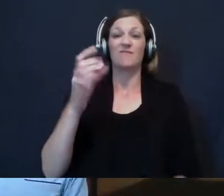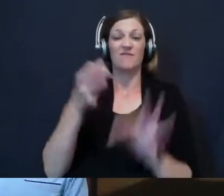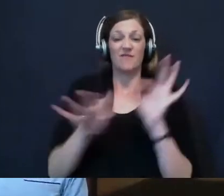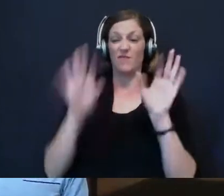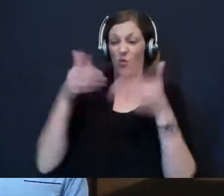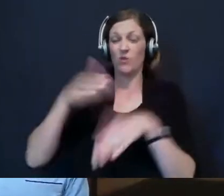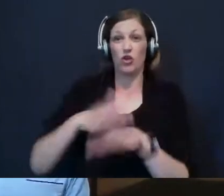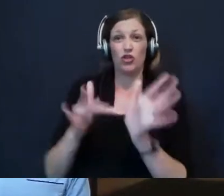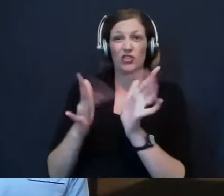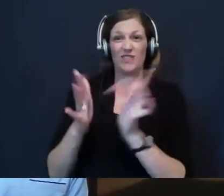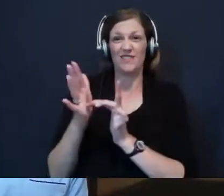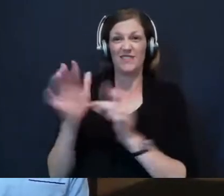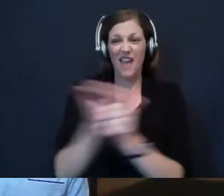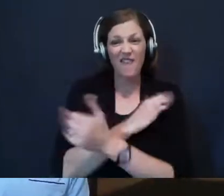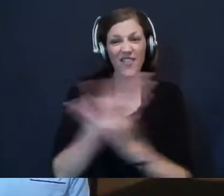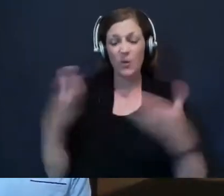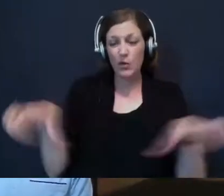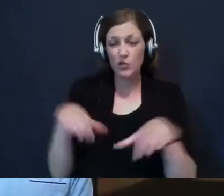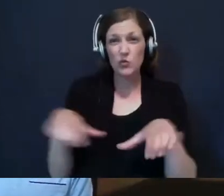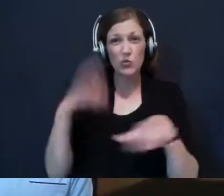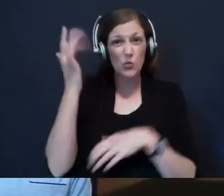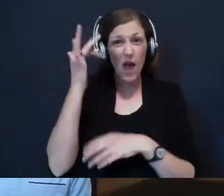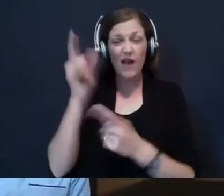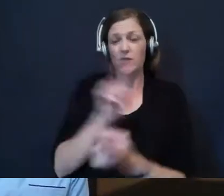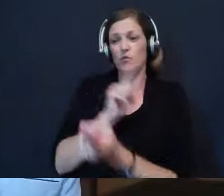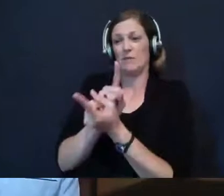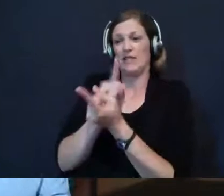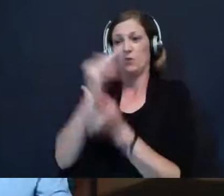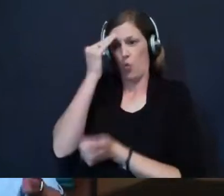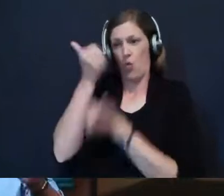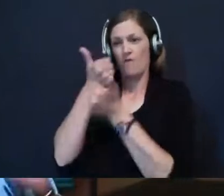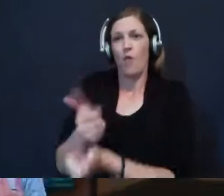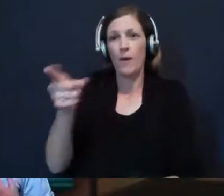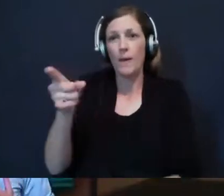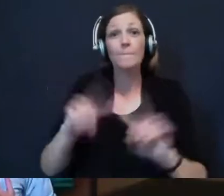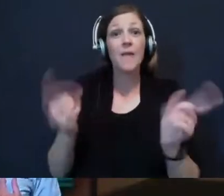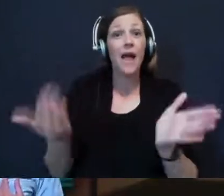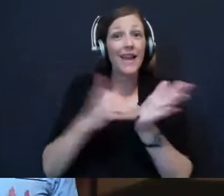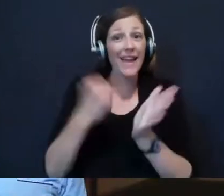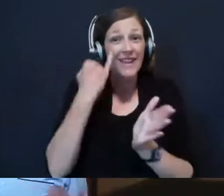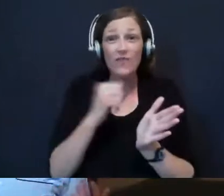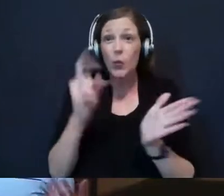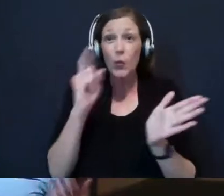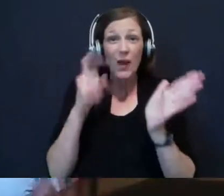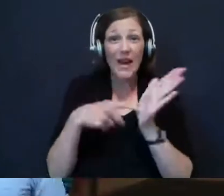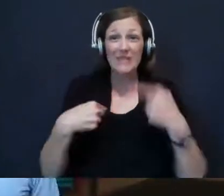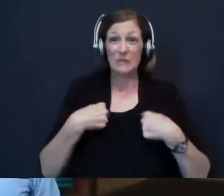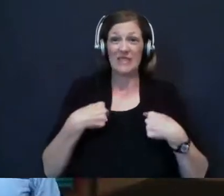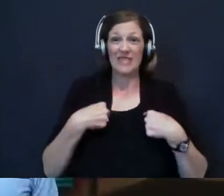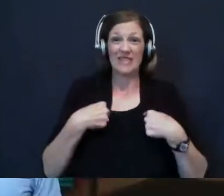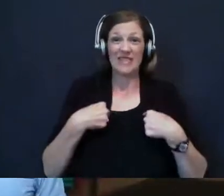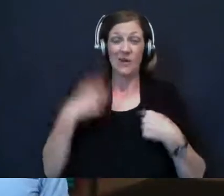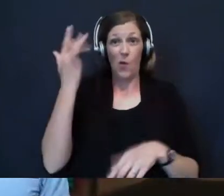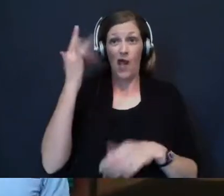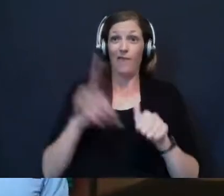All that we do is so that you can meet, know, and follow him. But again, if you don't recognize me, it's because it's the first time